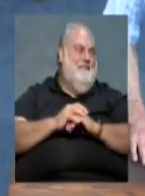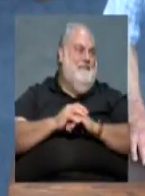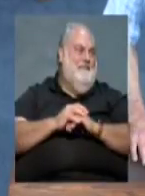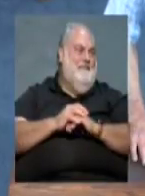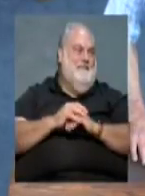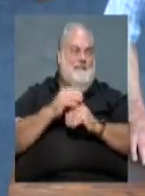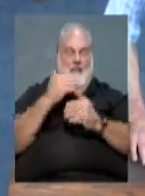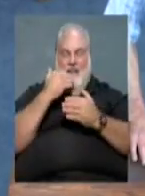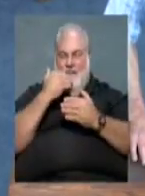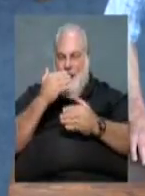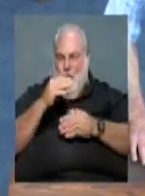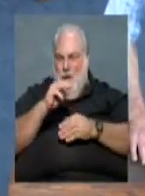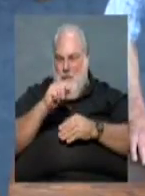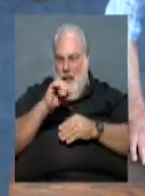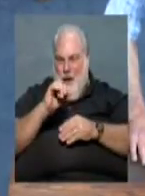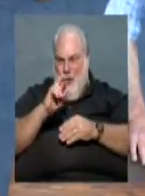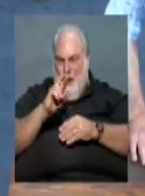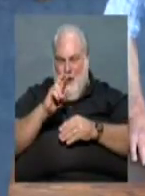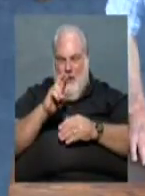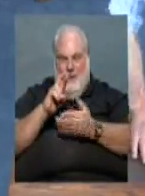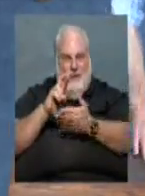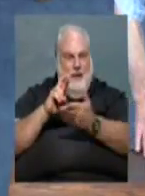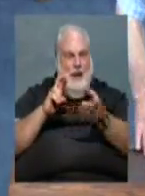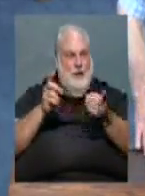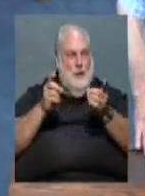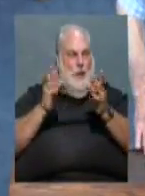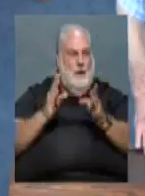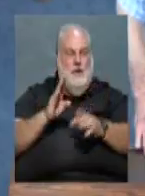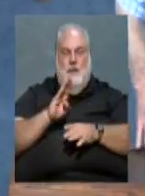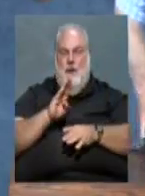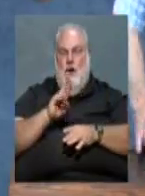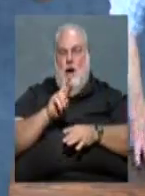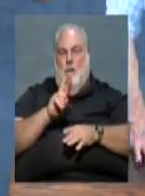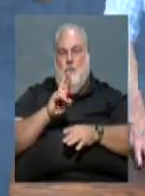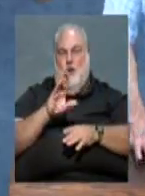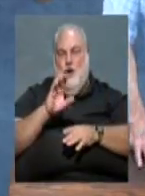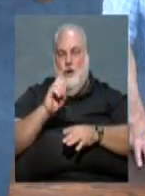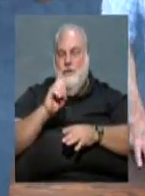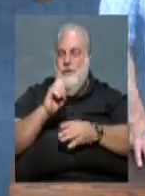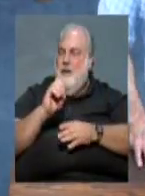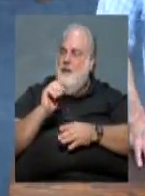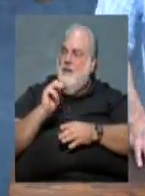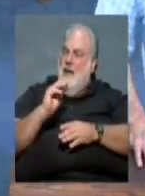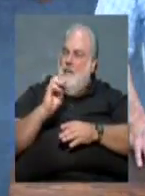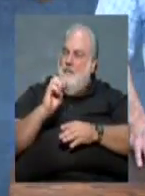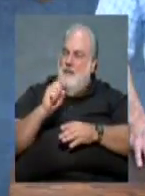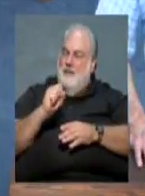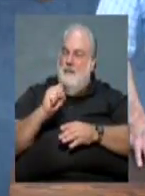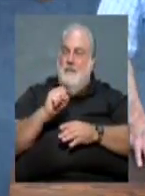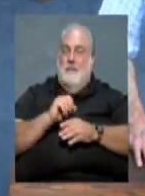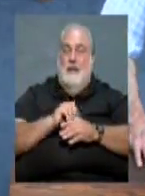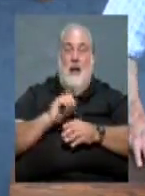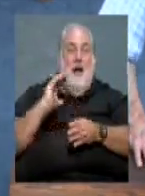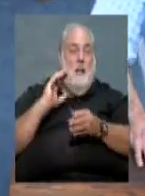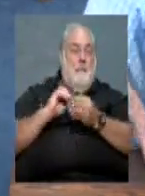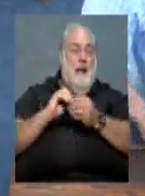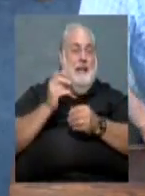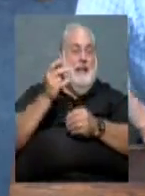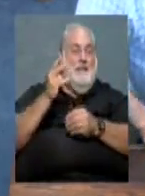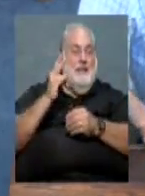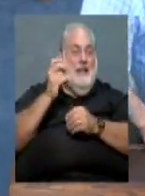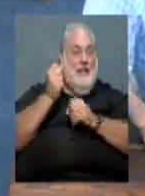Thank you, Mayor, Directors, Bruce, James. It was about 17 years ago when